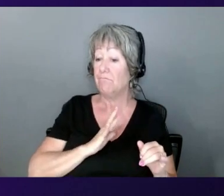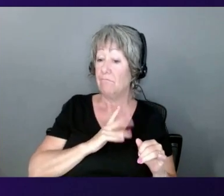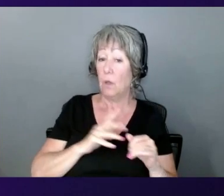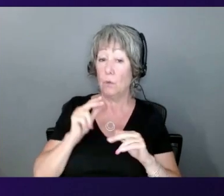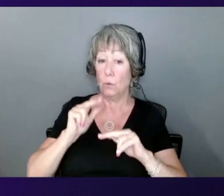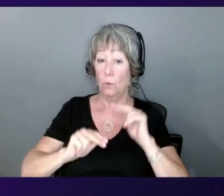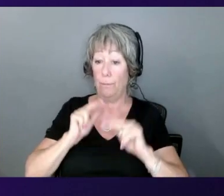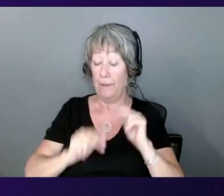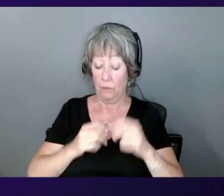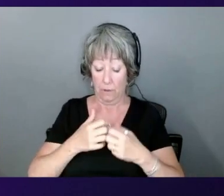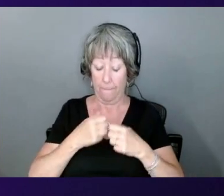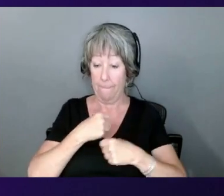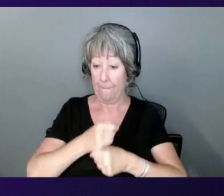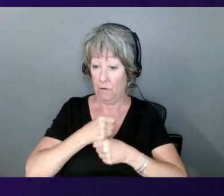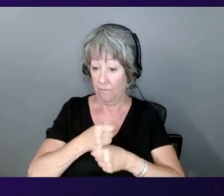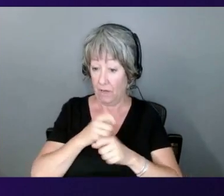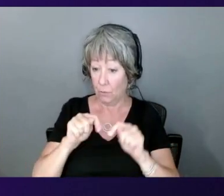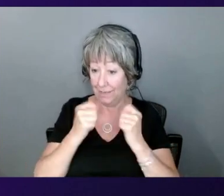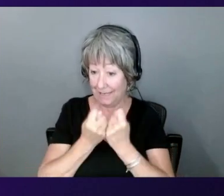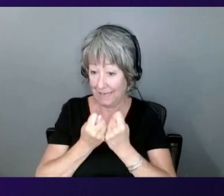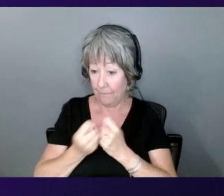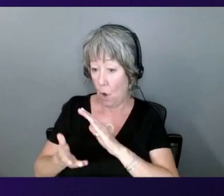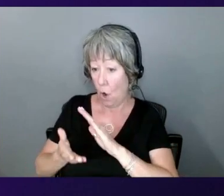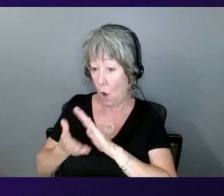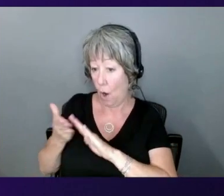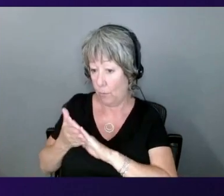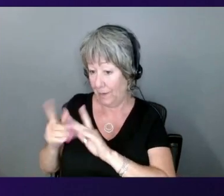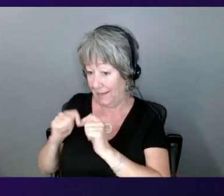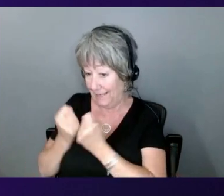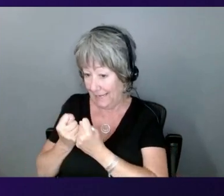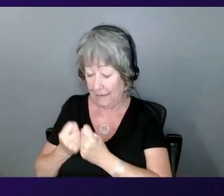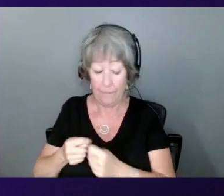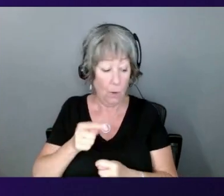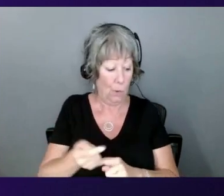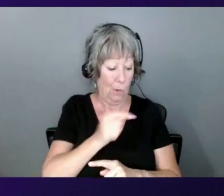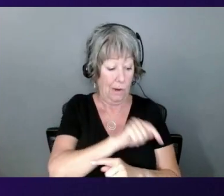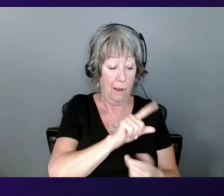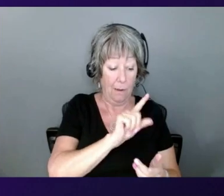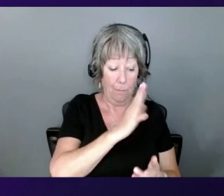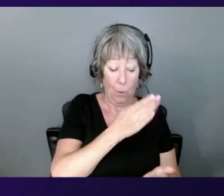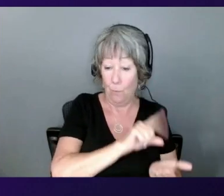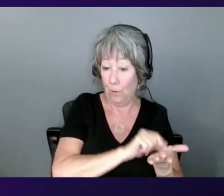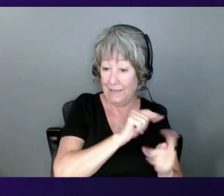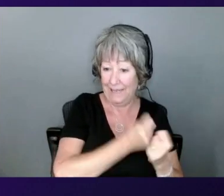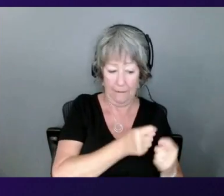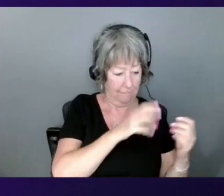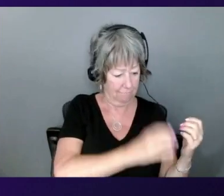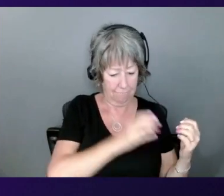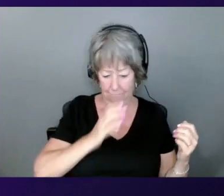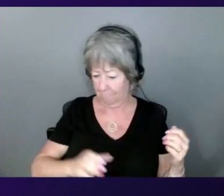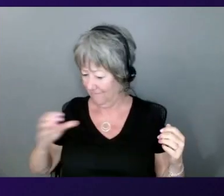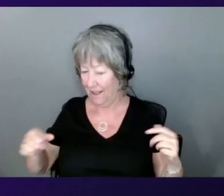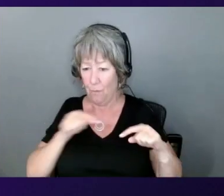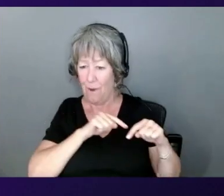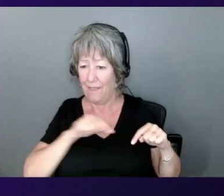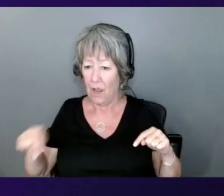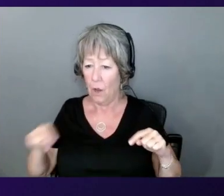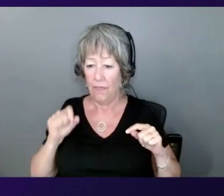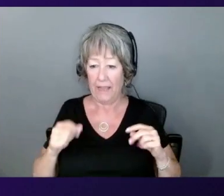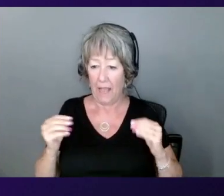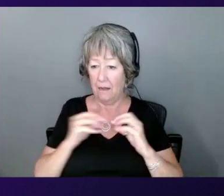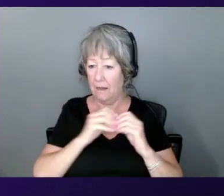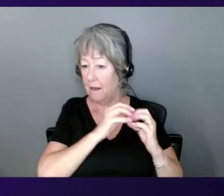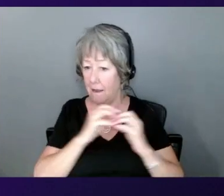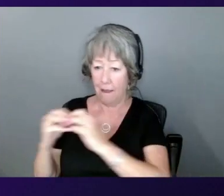and operating operation team next to the team that design and do the blueprint is they can do full cycle collaboration.